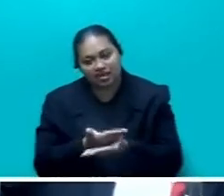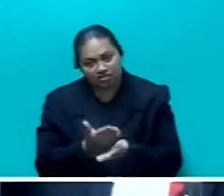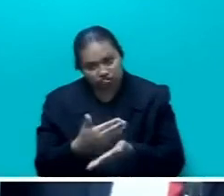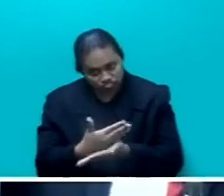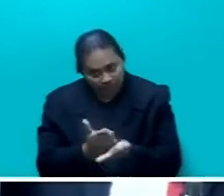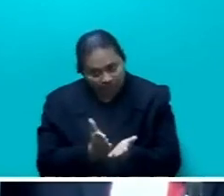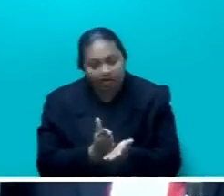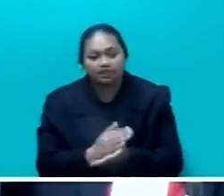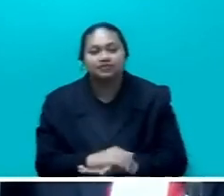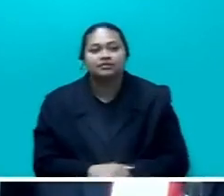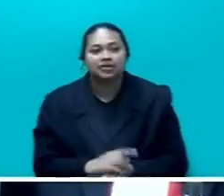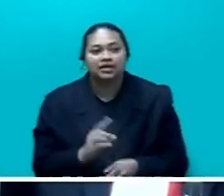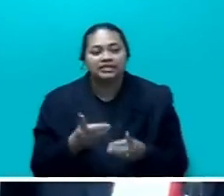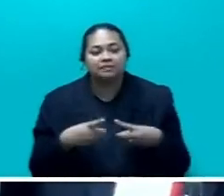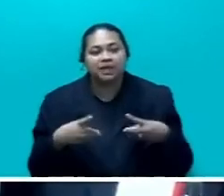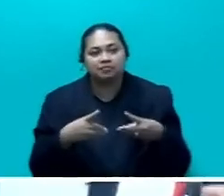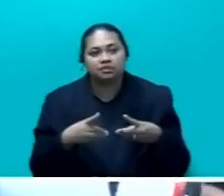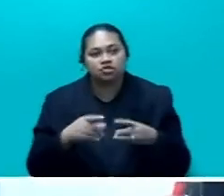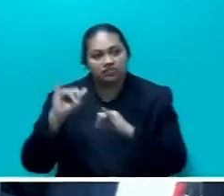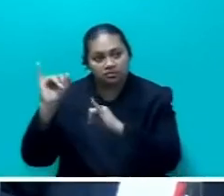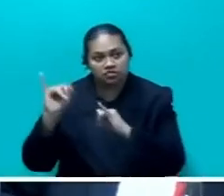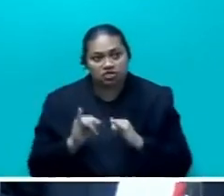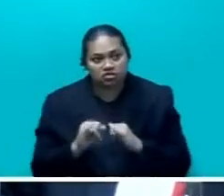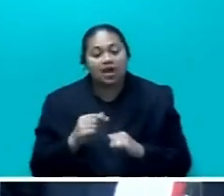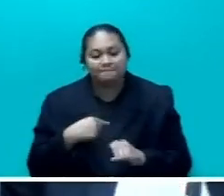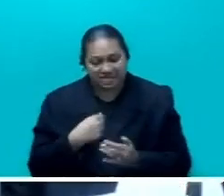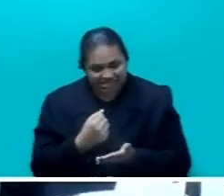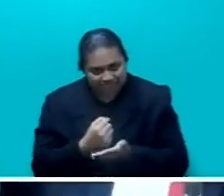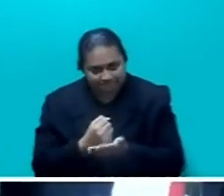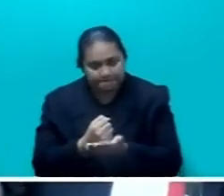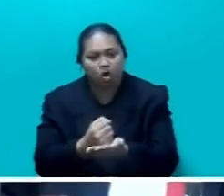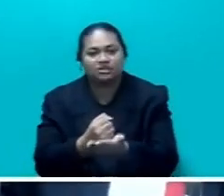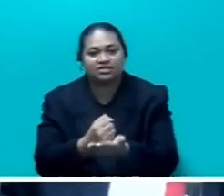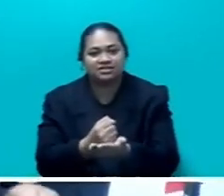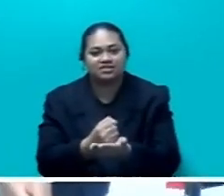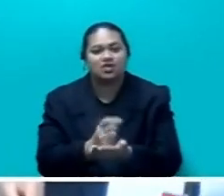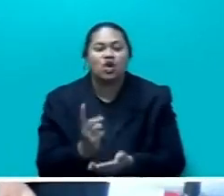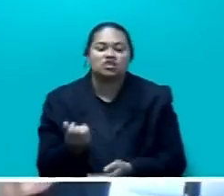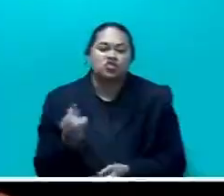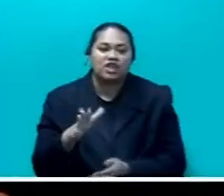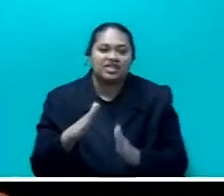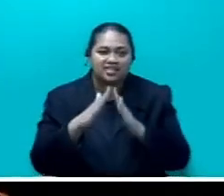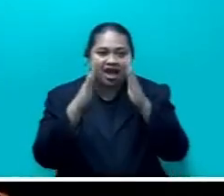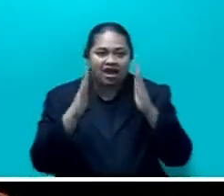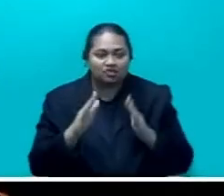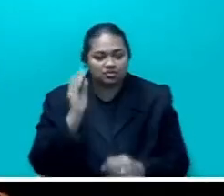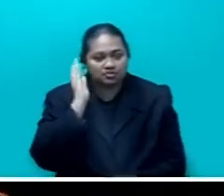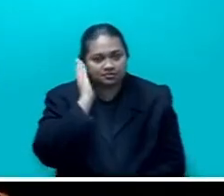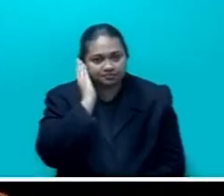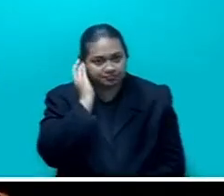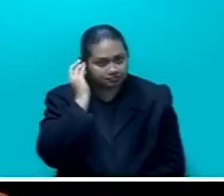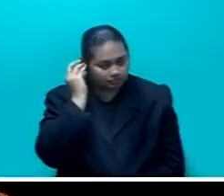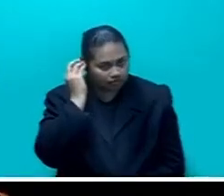and I support the motion that is before the House. Thank you. Thank you.